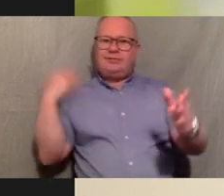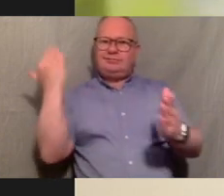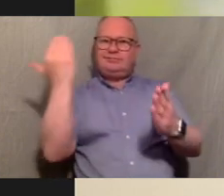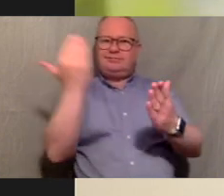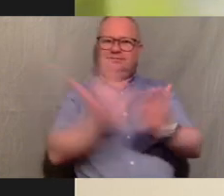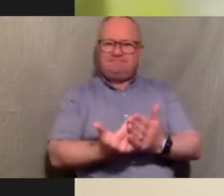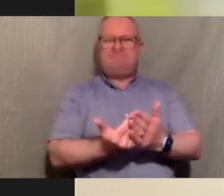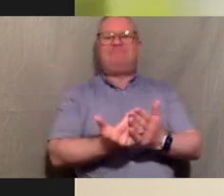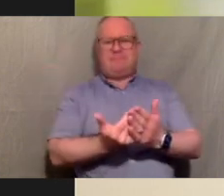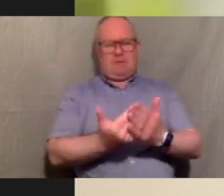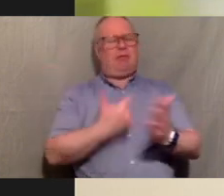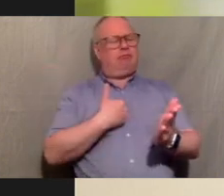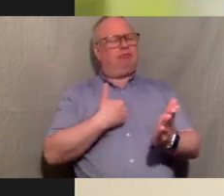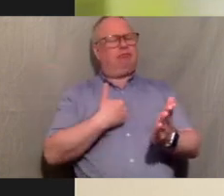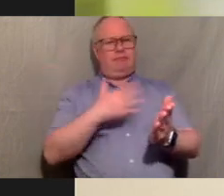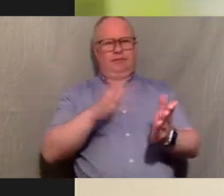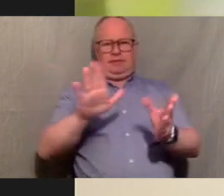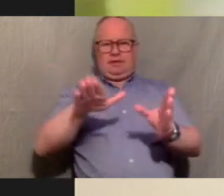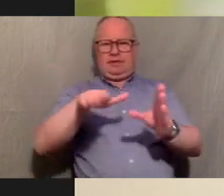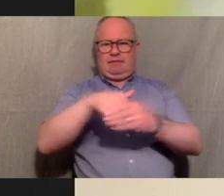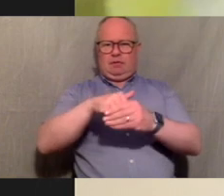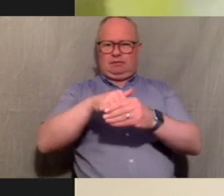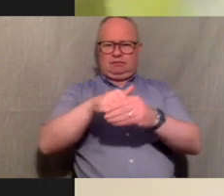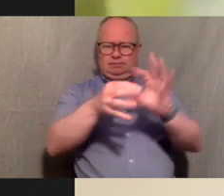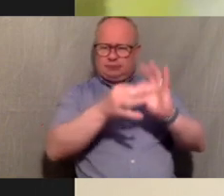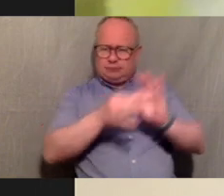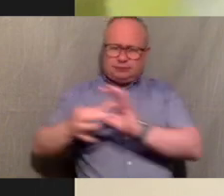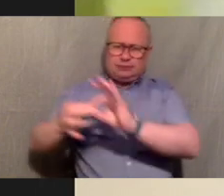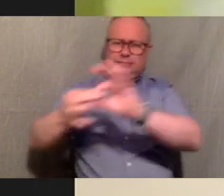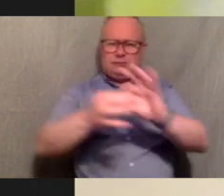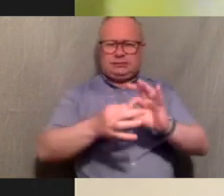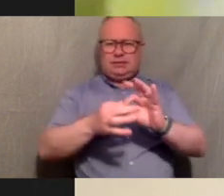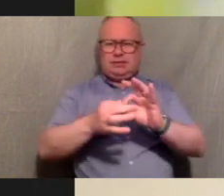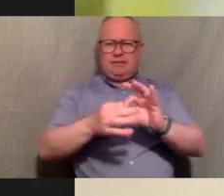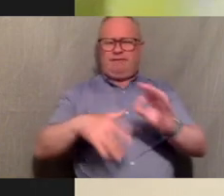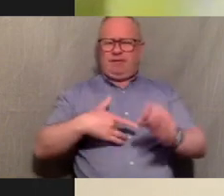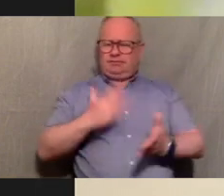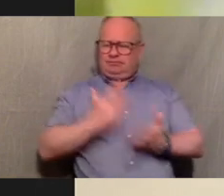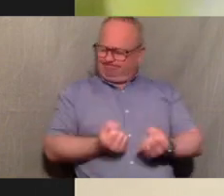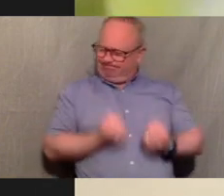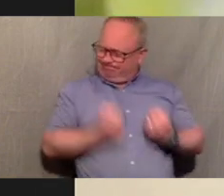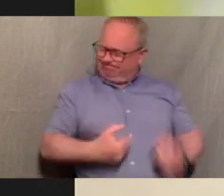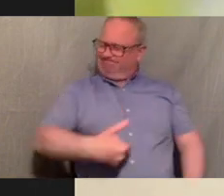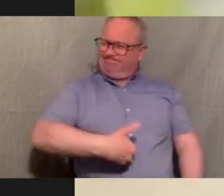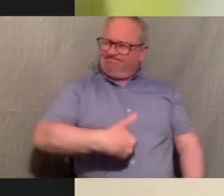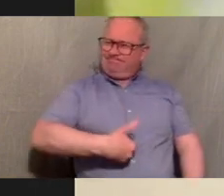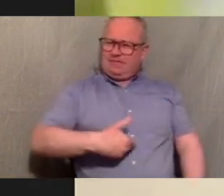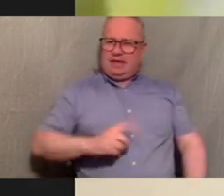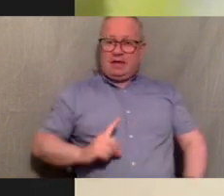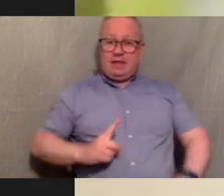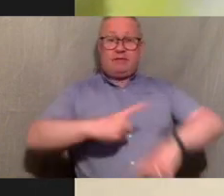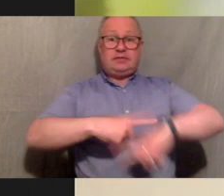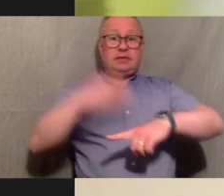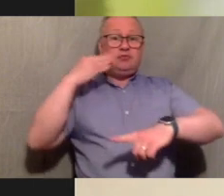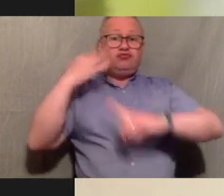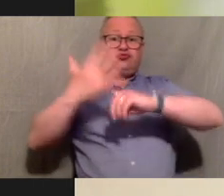i got involved as a collective with the whole organizing because it's something that's close to my heart and i've first-hand experienced the racism and the prejudice